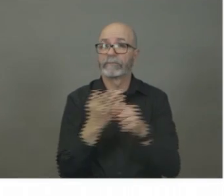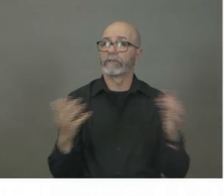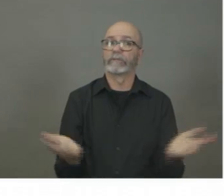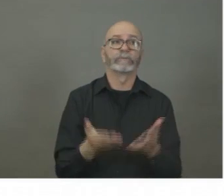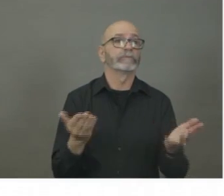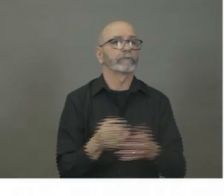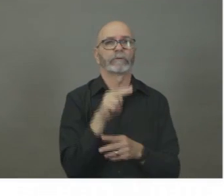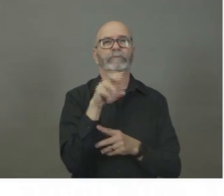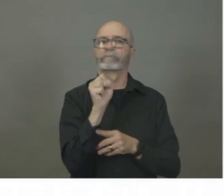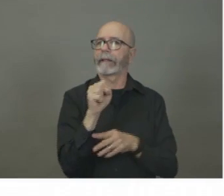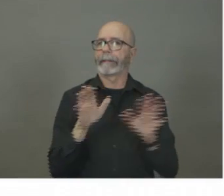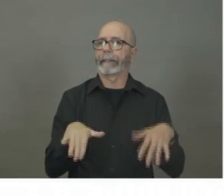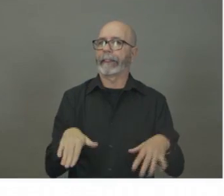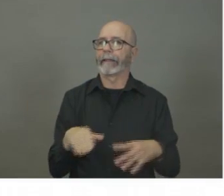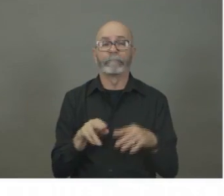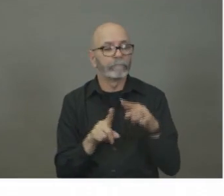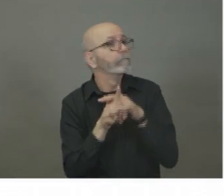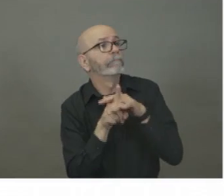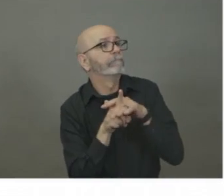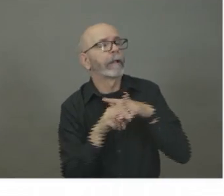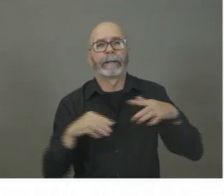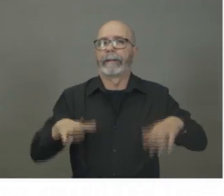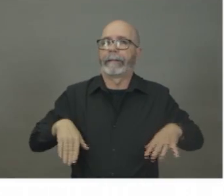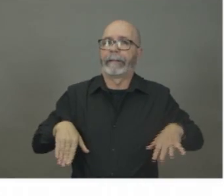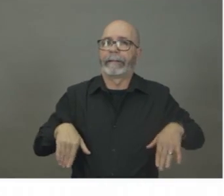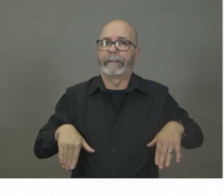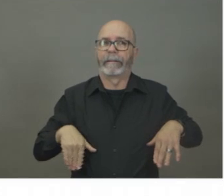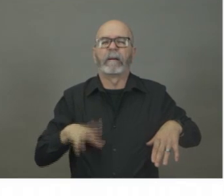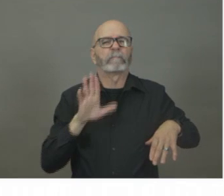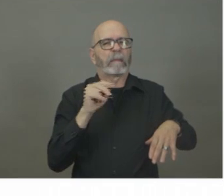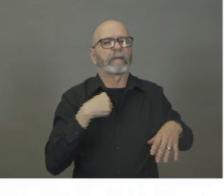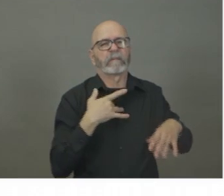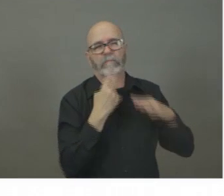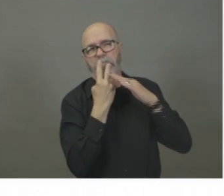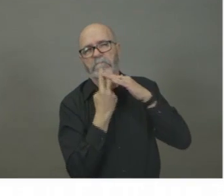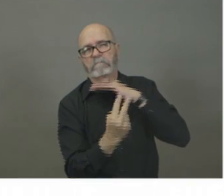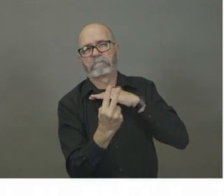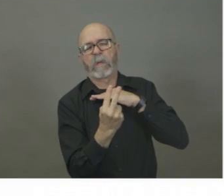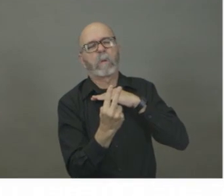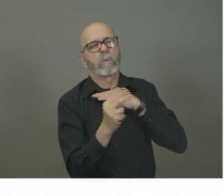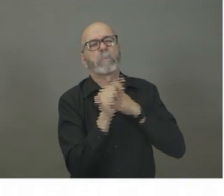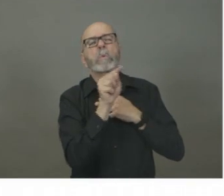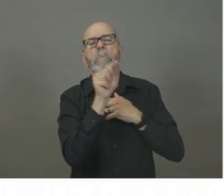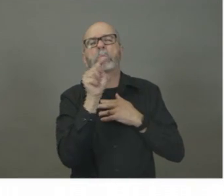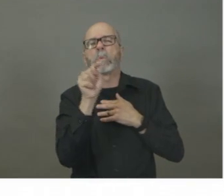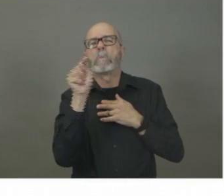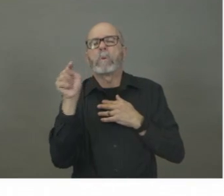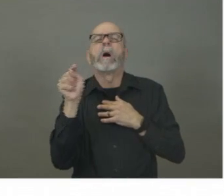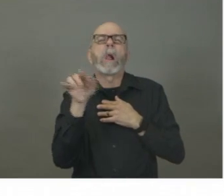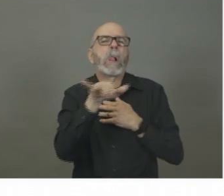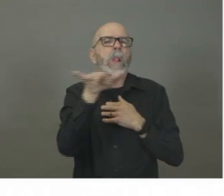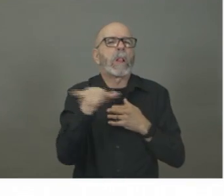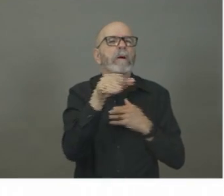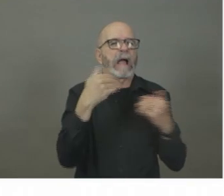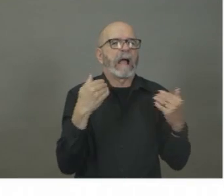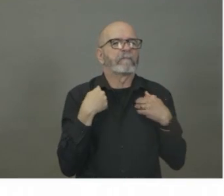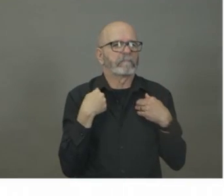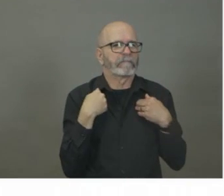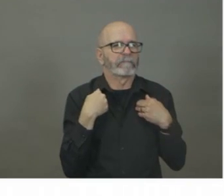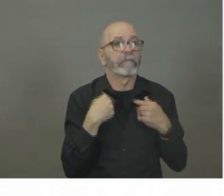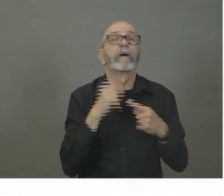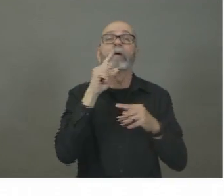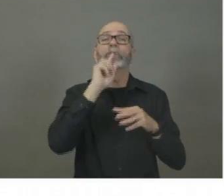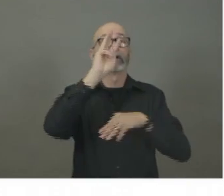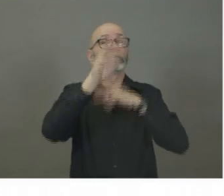yet. We fully expect that that will happen. We just have to look around the world in the last couple of weeks. Significant